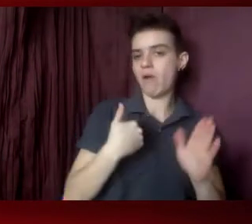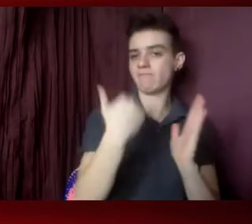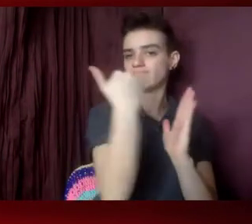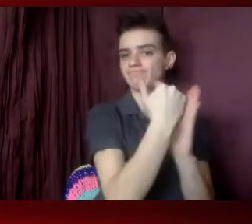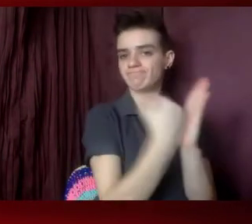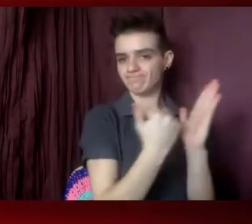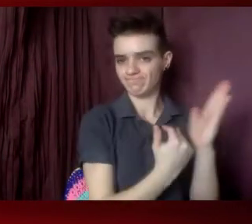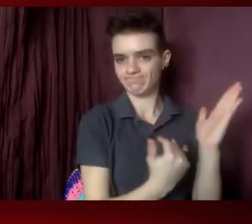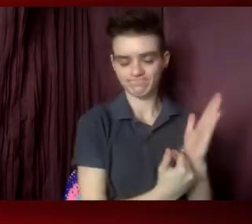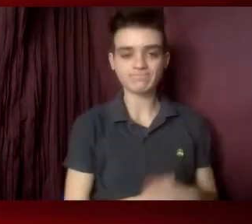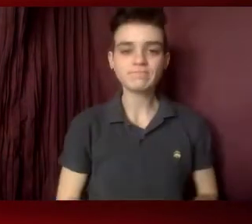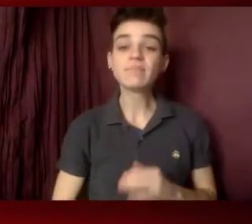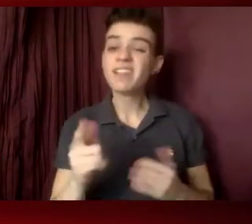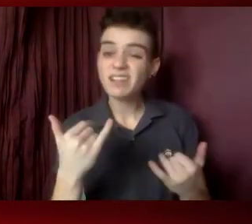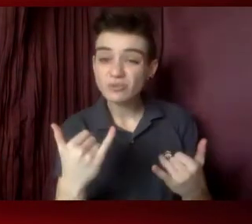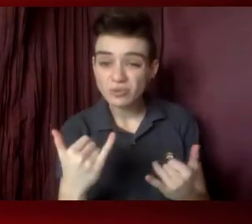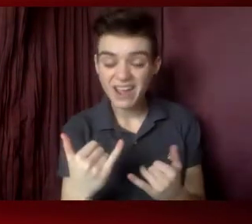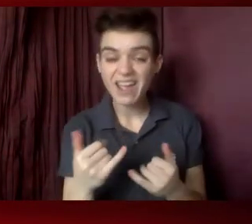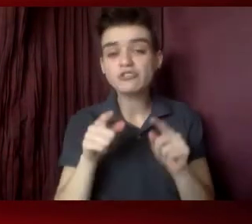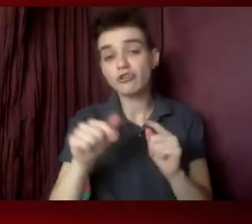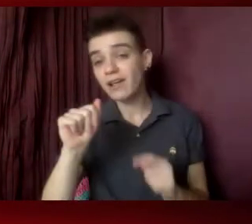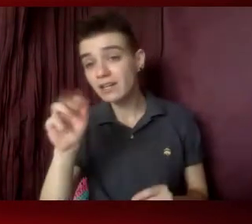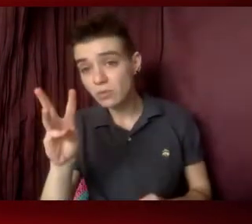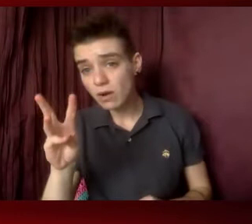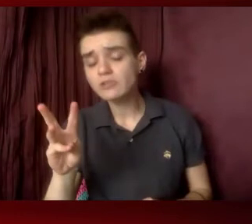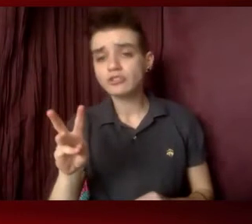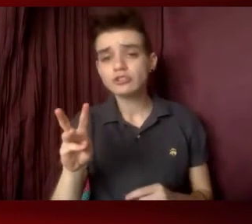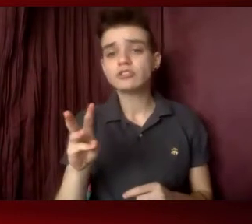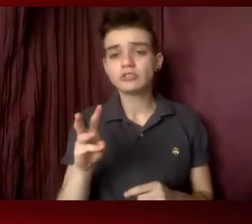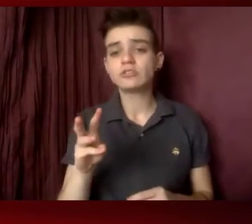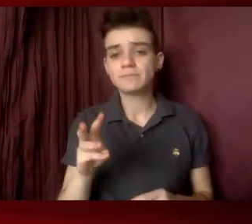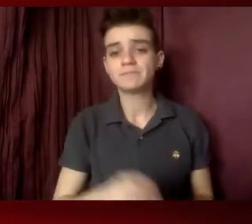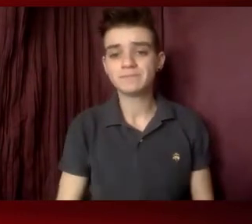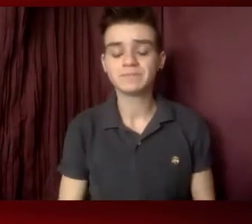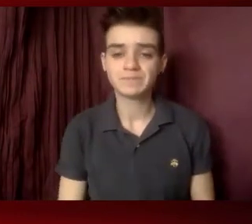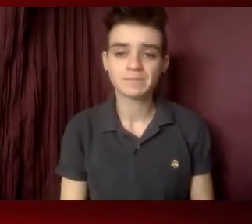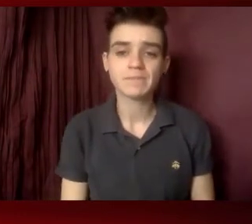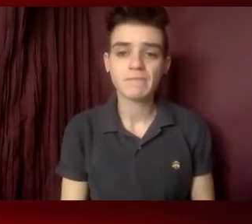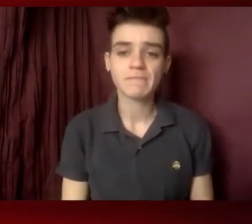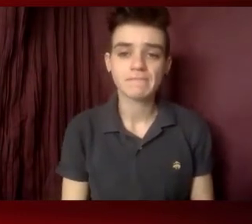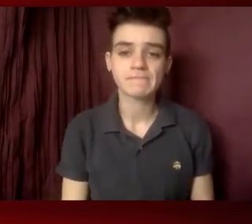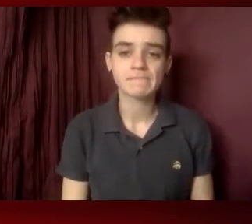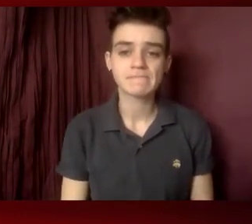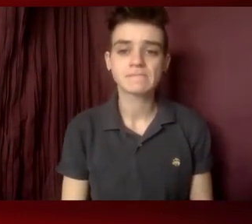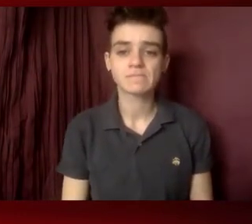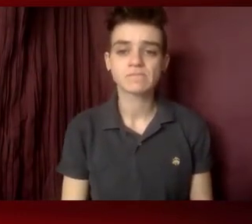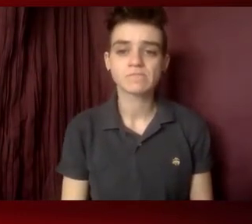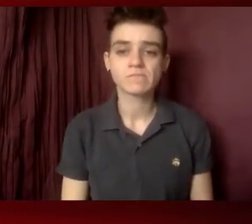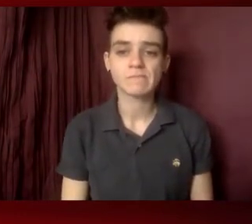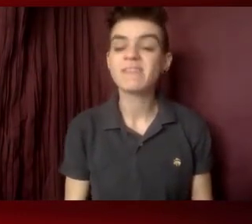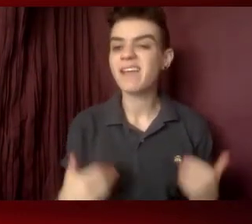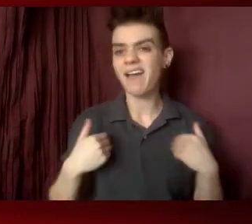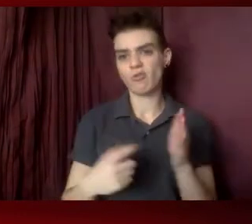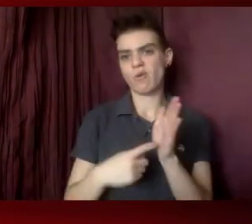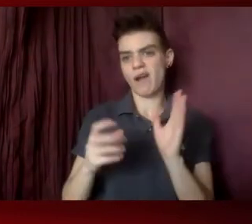throughout AIDS Watch later today during the session that you're all required to go to if you're going to have meetings. We'll talk